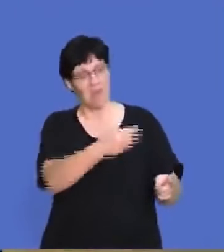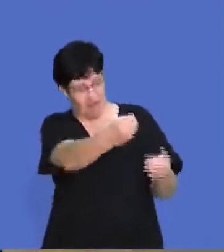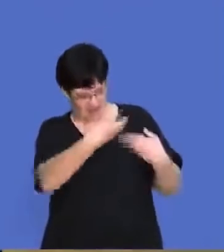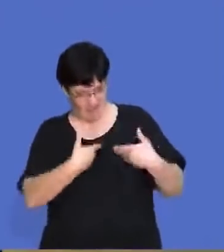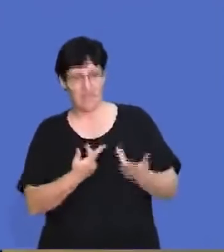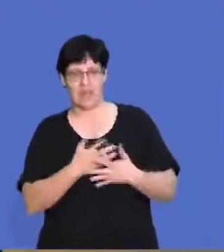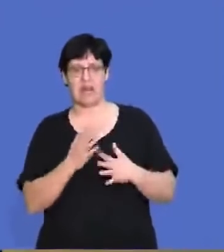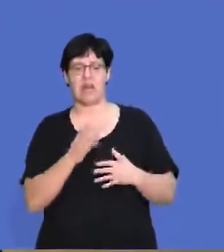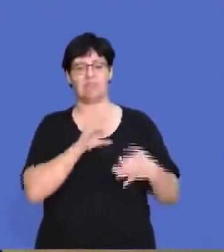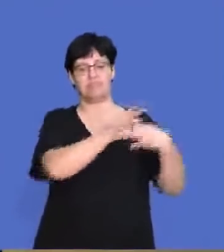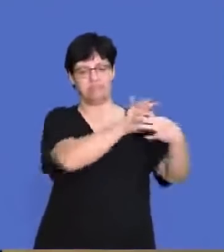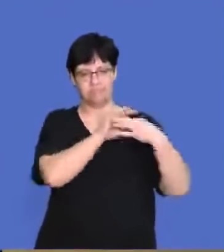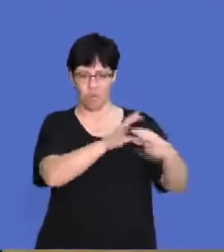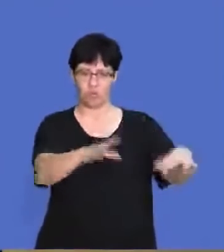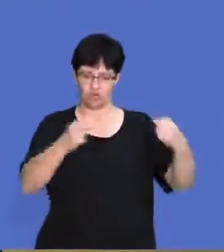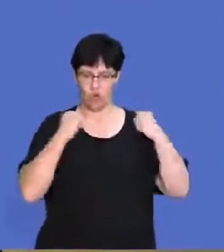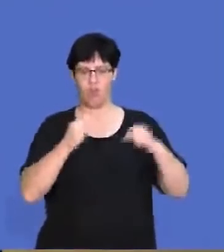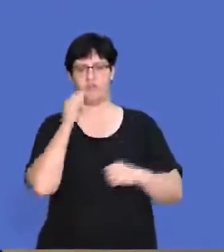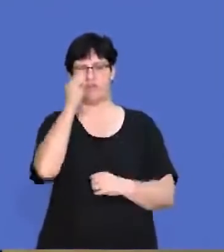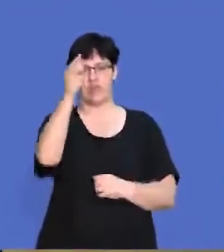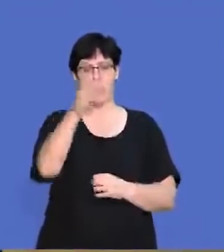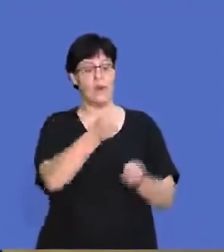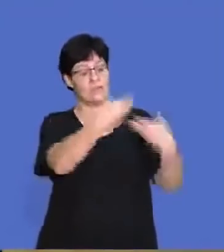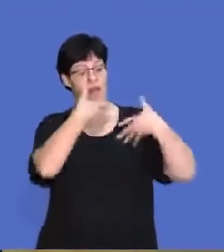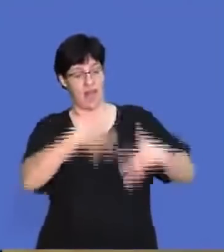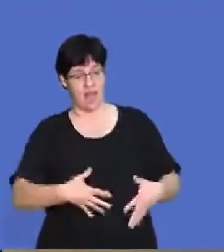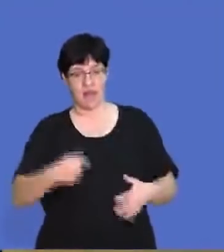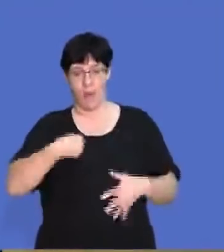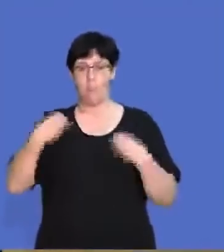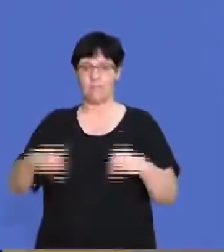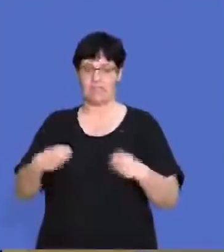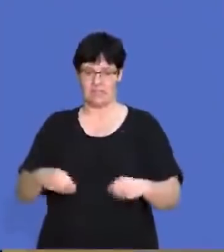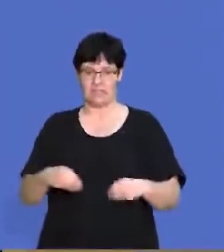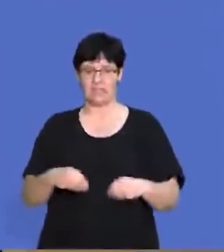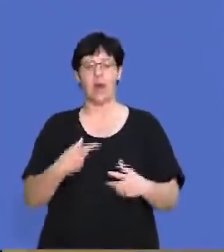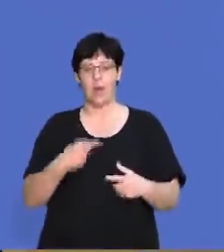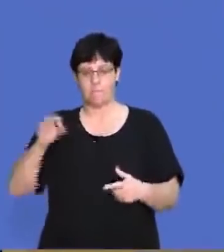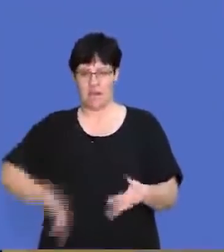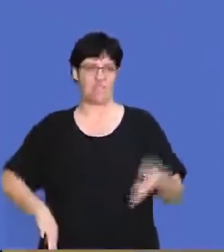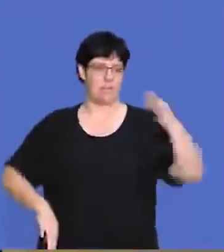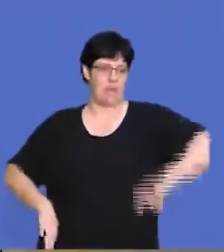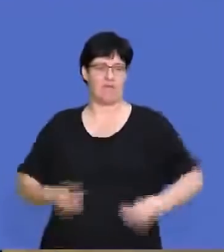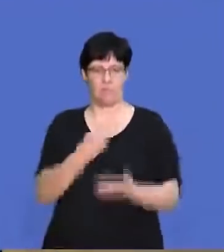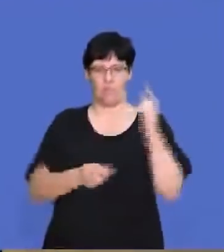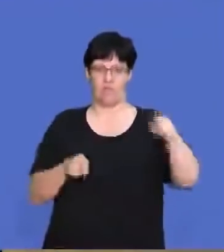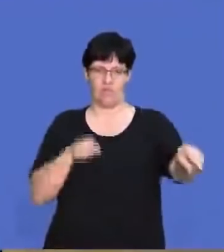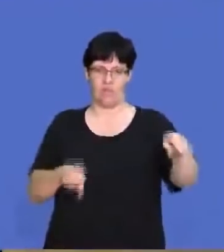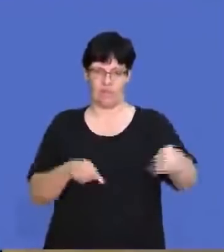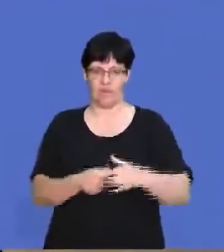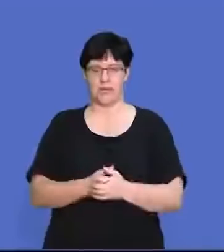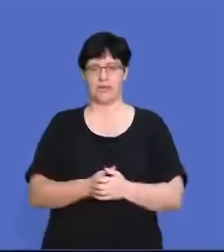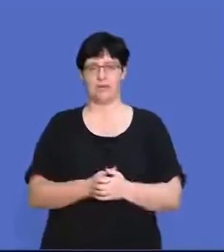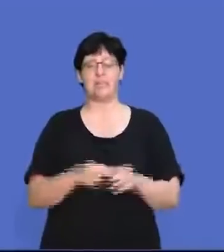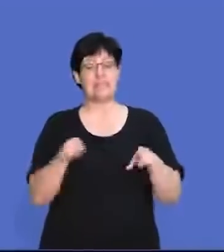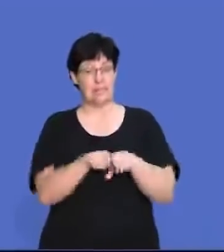down. And we can build a strong relationship going forward where our supplier and our business are both going to benefit.